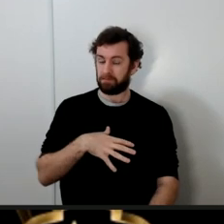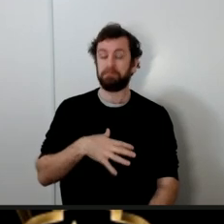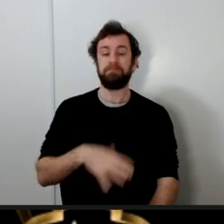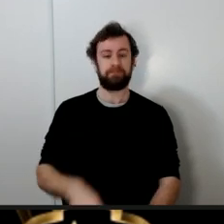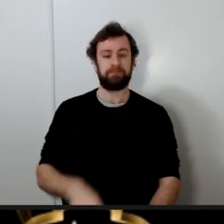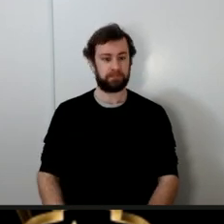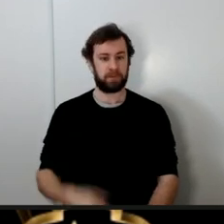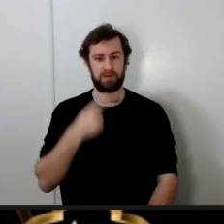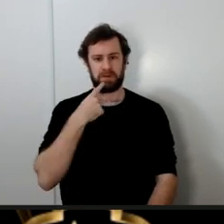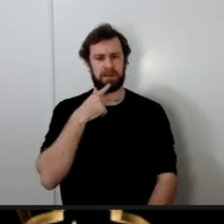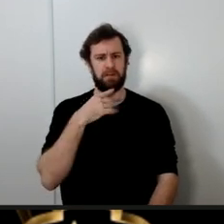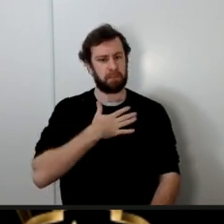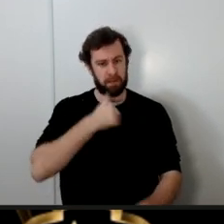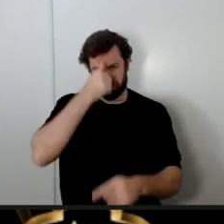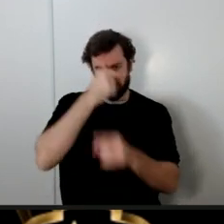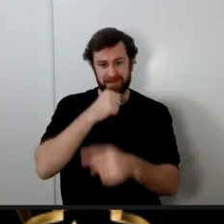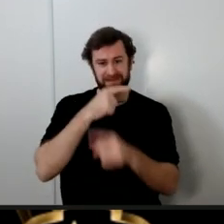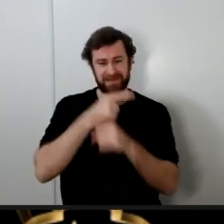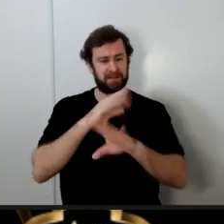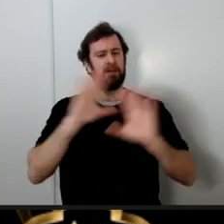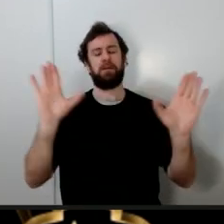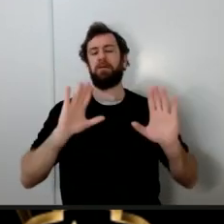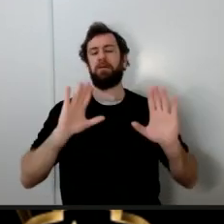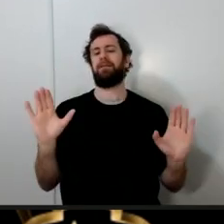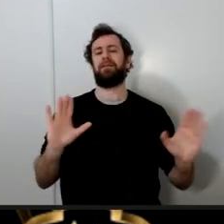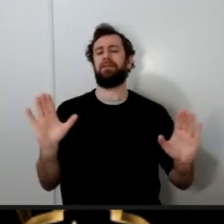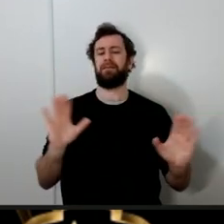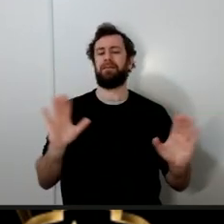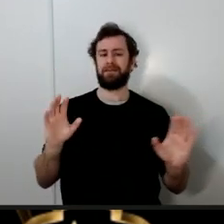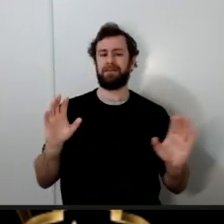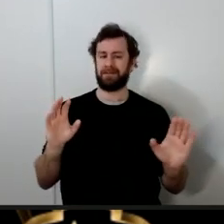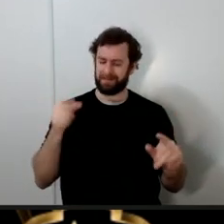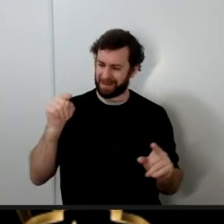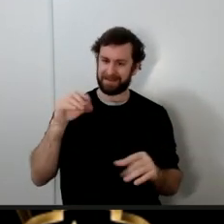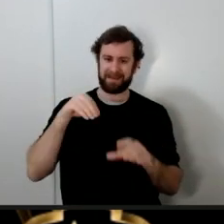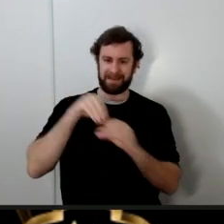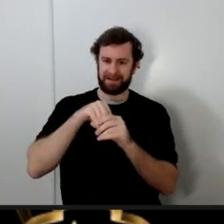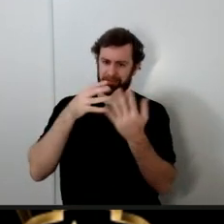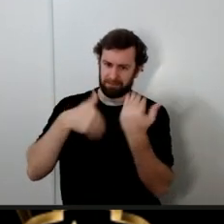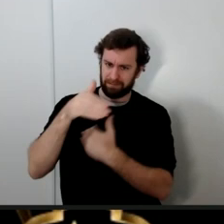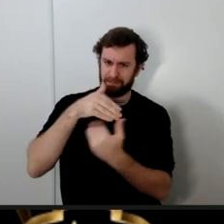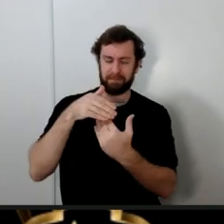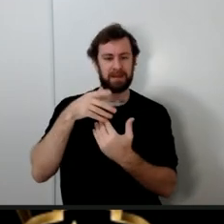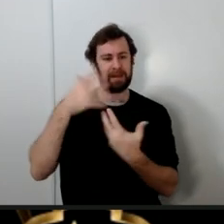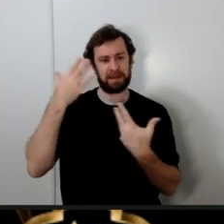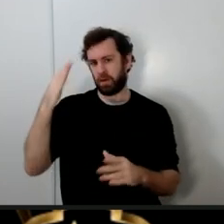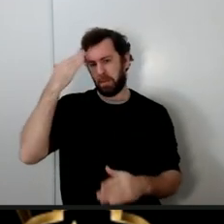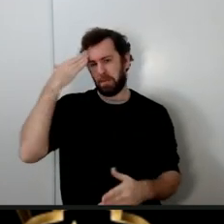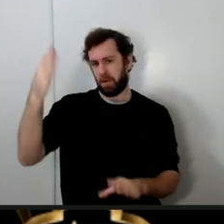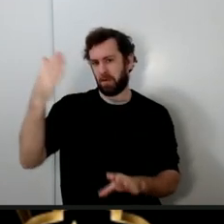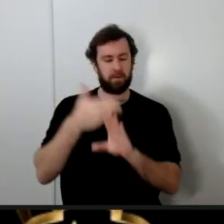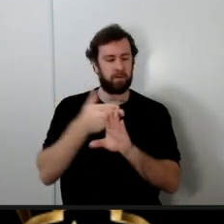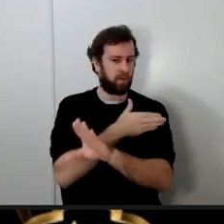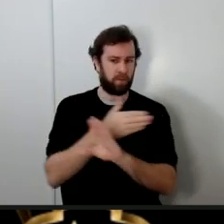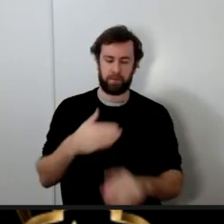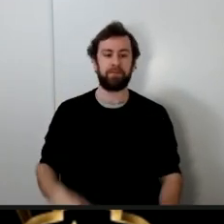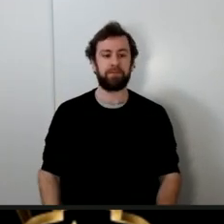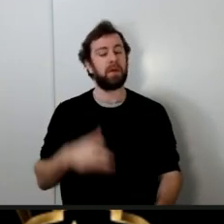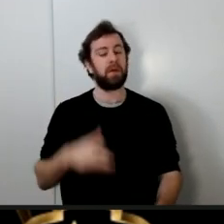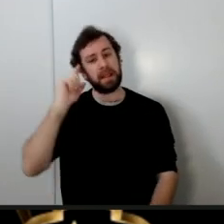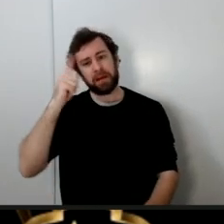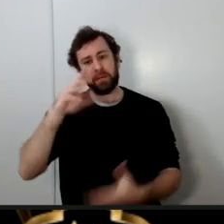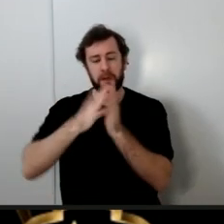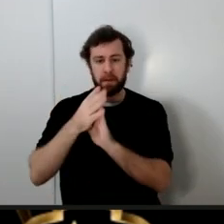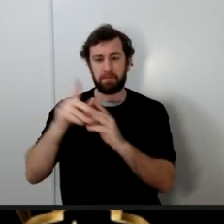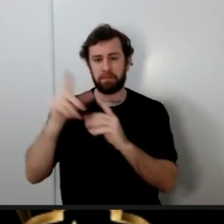my dear brothers and sisters wait a minute say come on this is in Mecca this is when he was mushrik later he became a Muslim he followed the path of the prophet